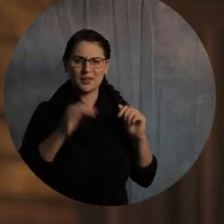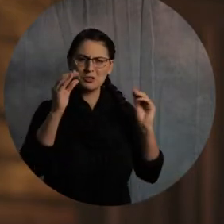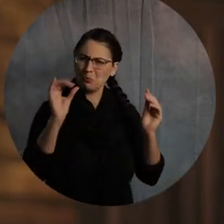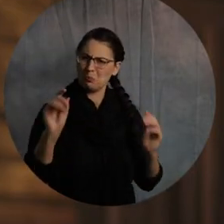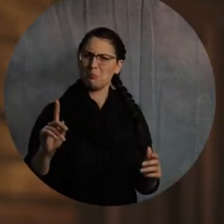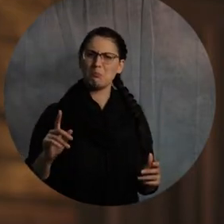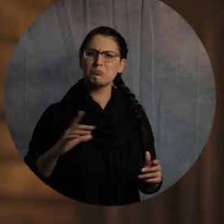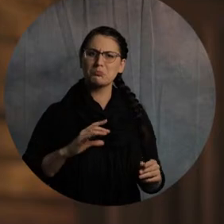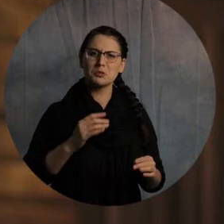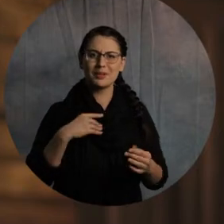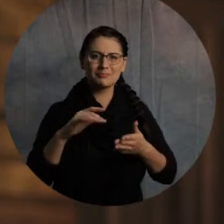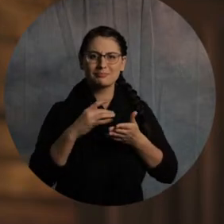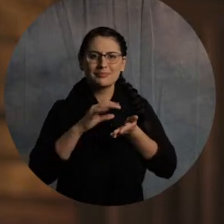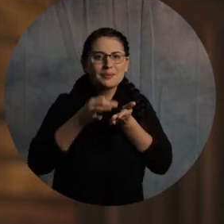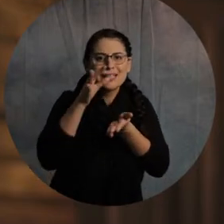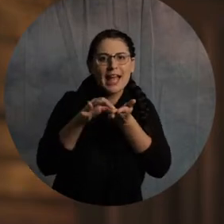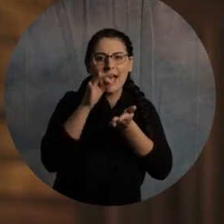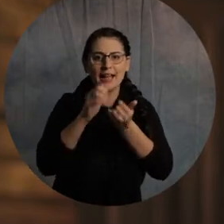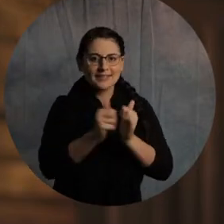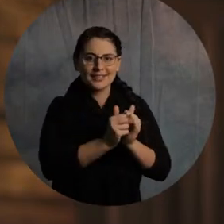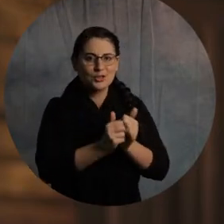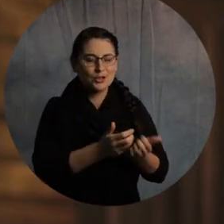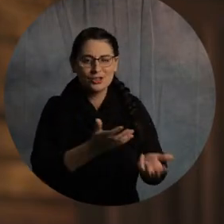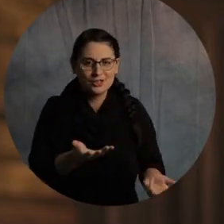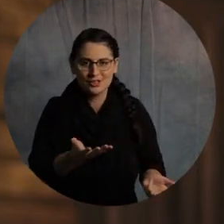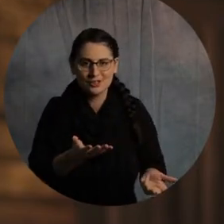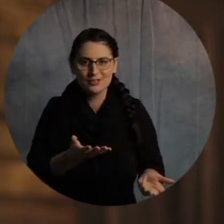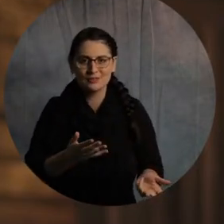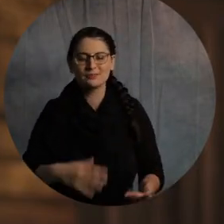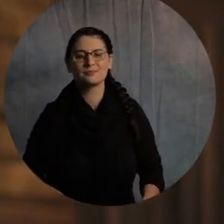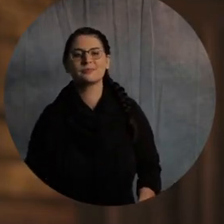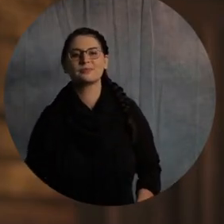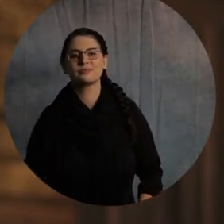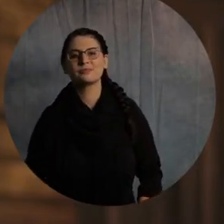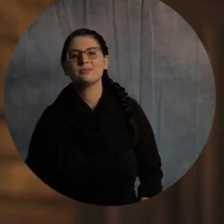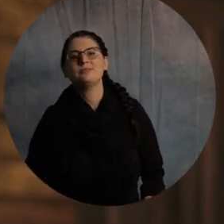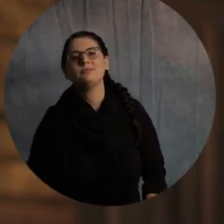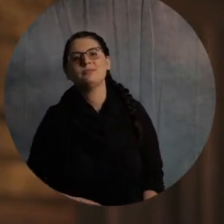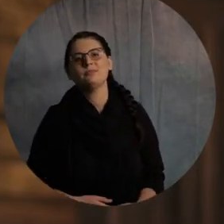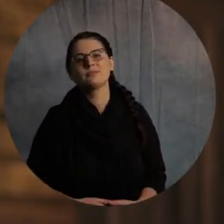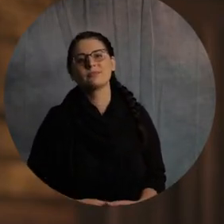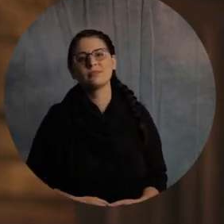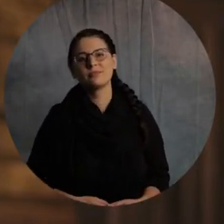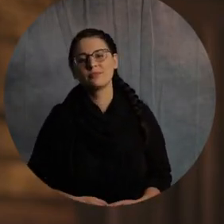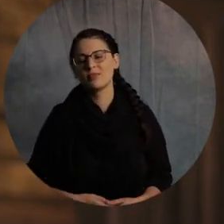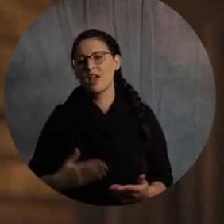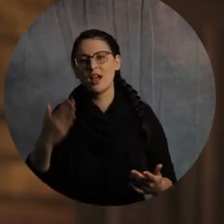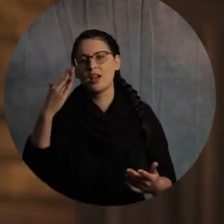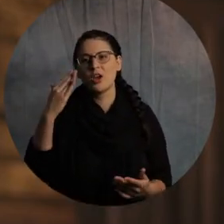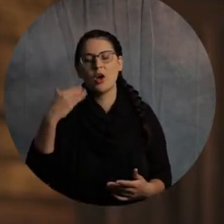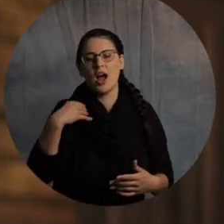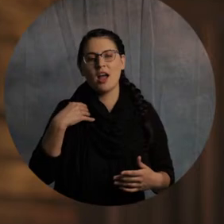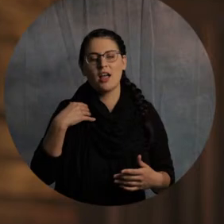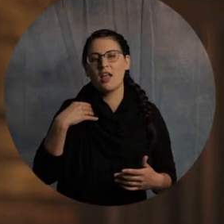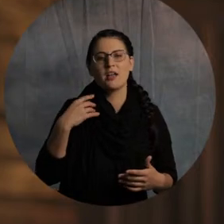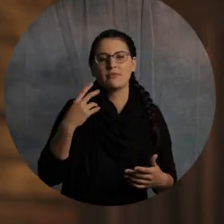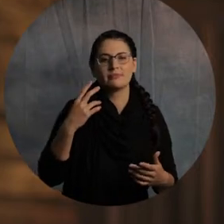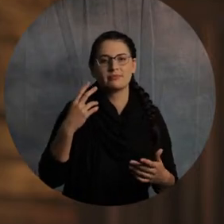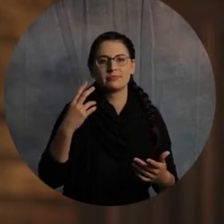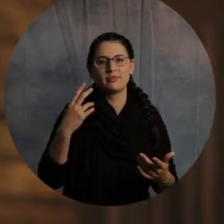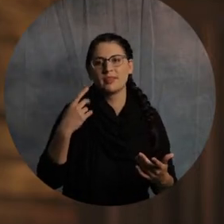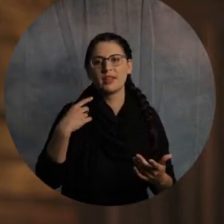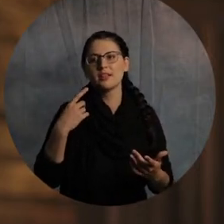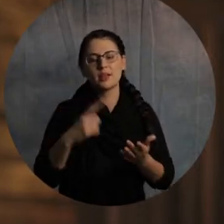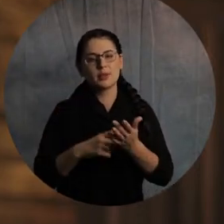to you just like you left them. You see, those things we have so often, I know I have, overlooked. But as you begin to do those as